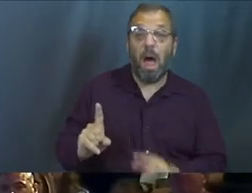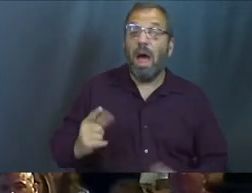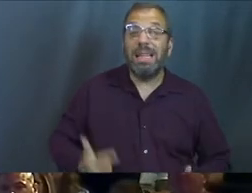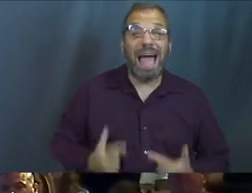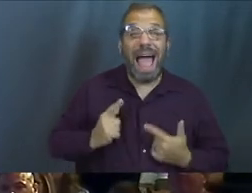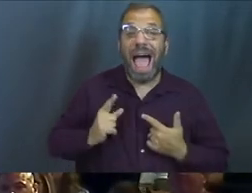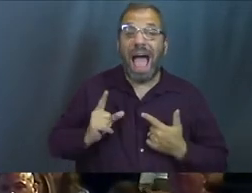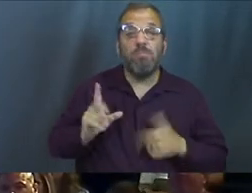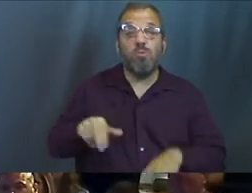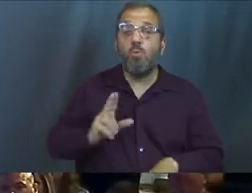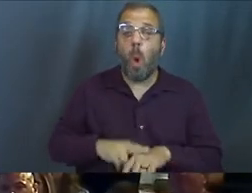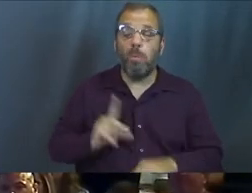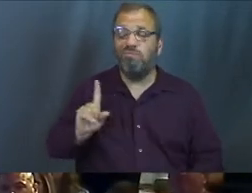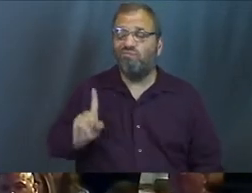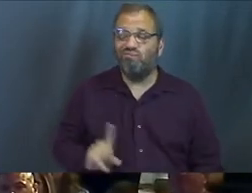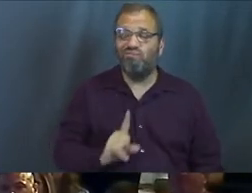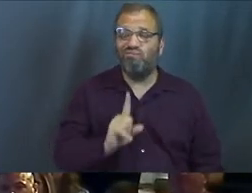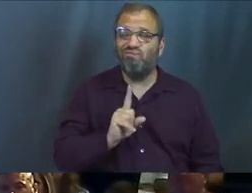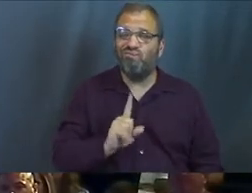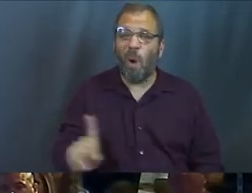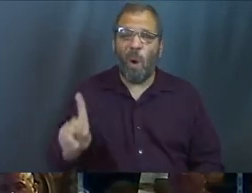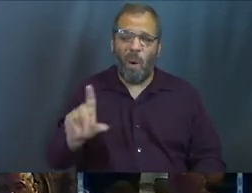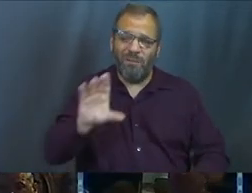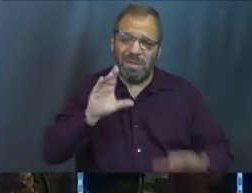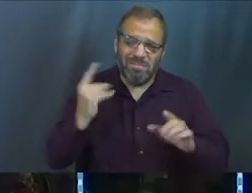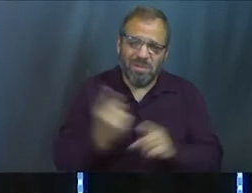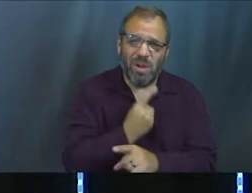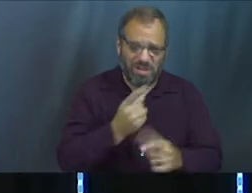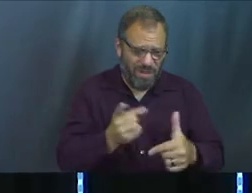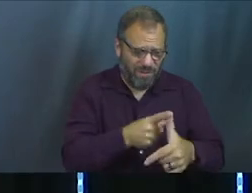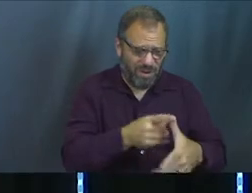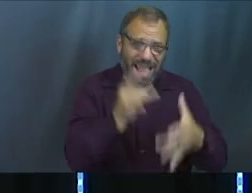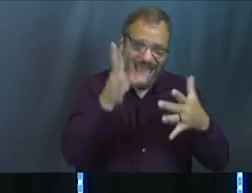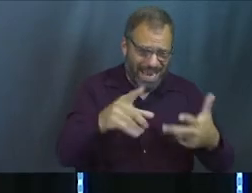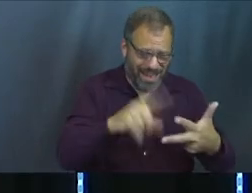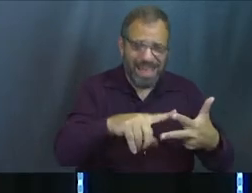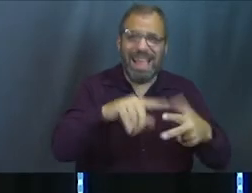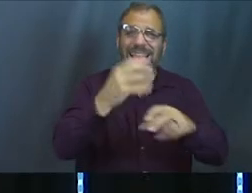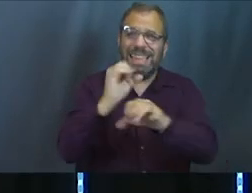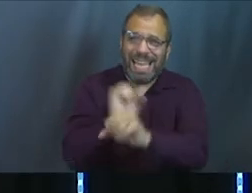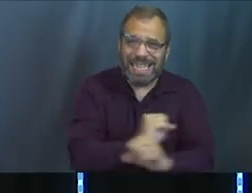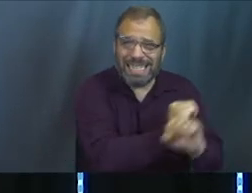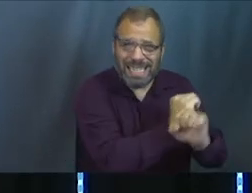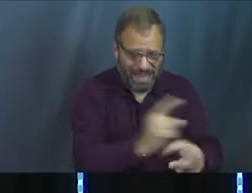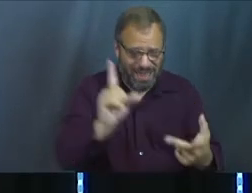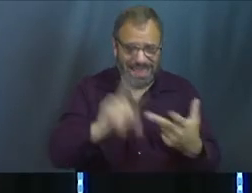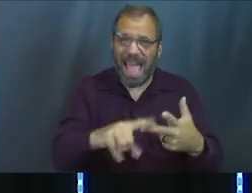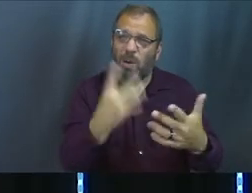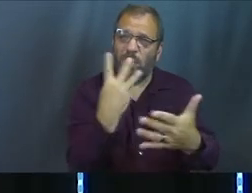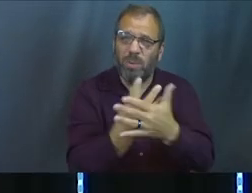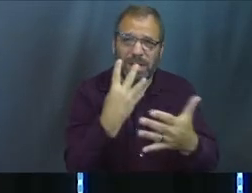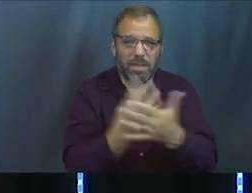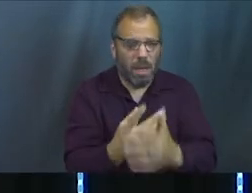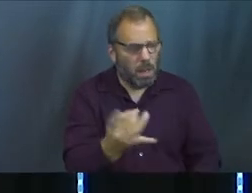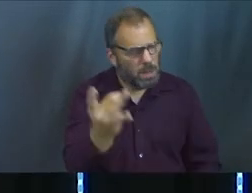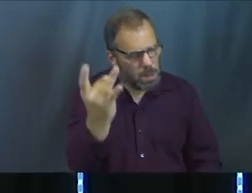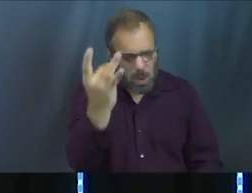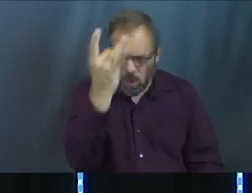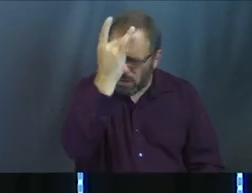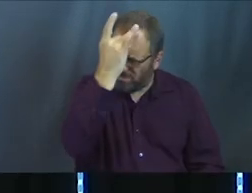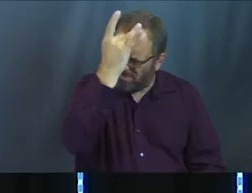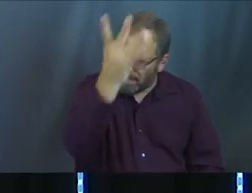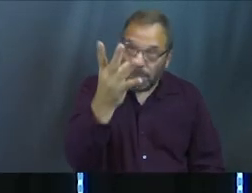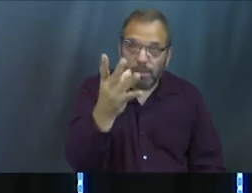through it, y'all. Constantly. First hated, then a slave, then a prisoner. It's just rough.